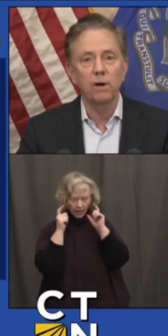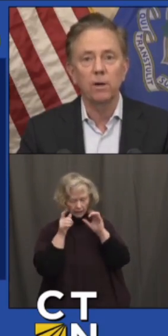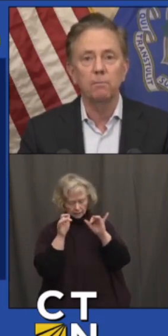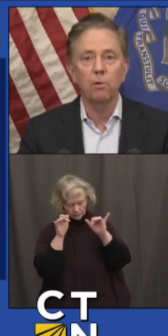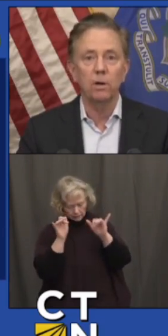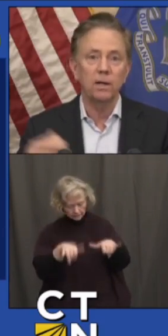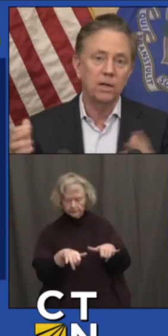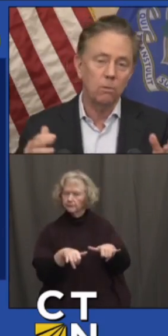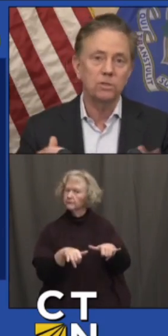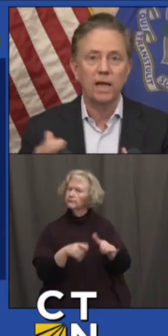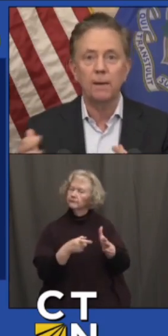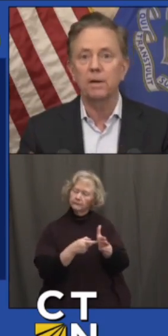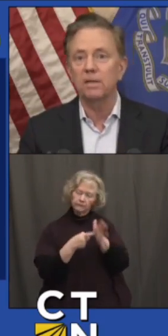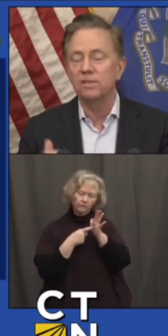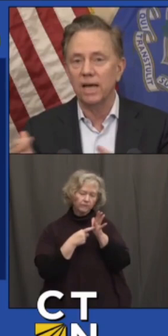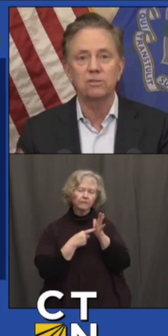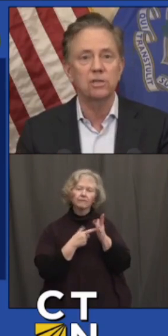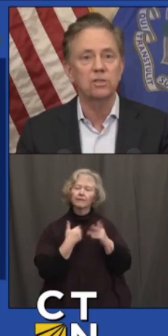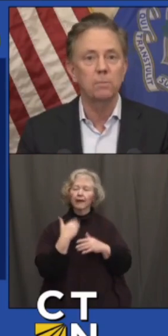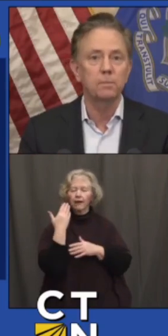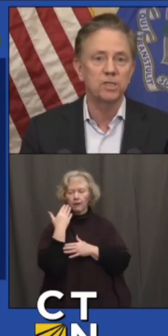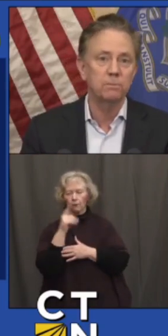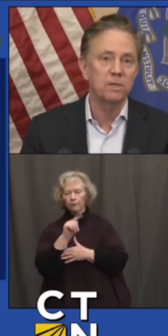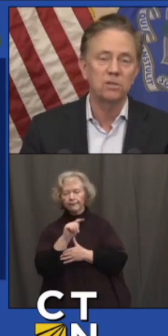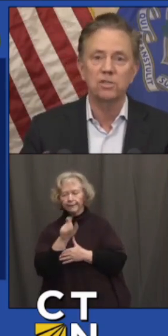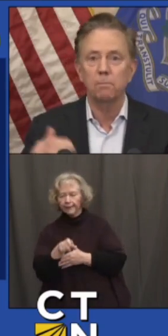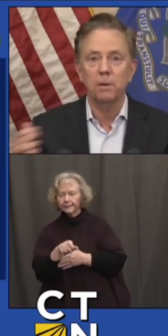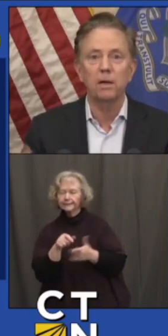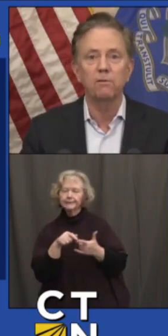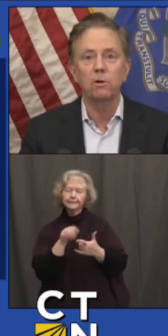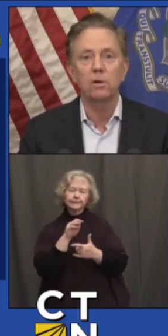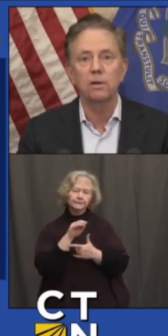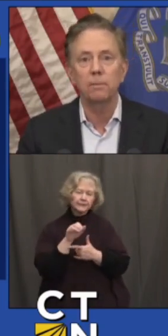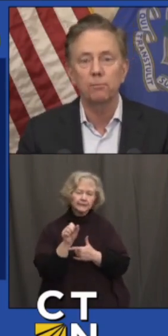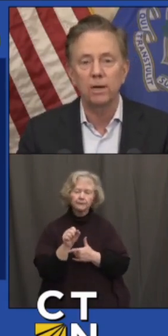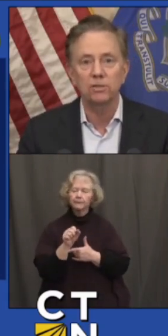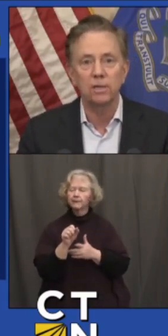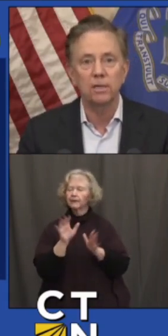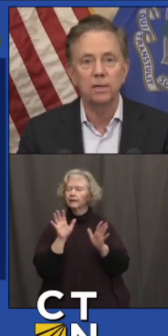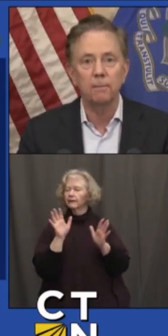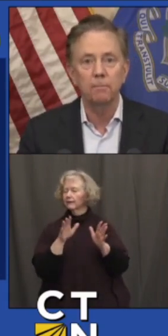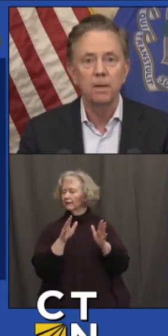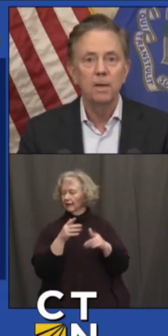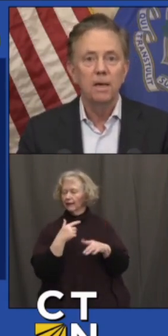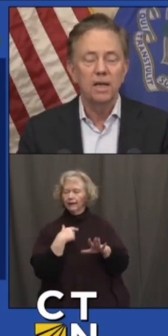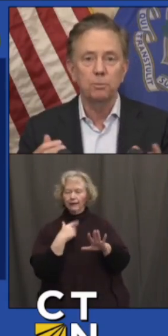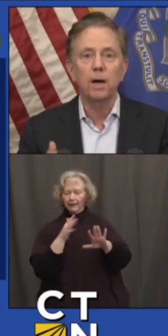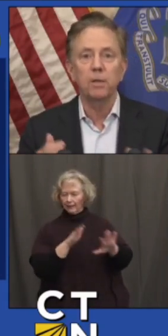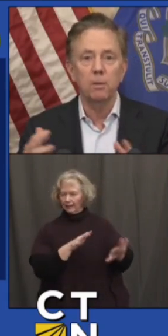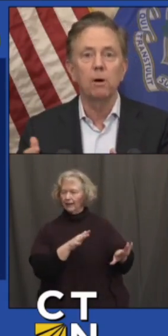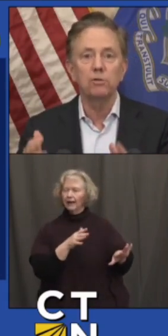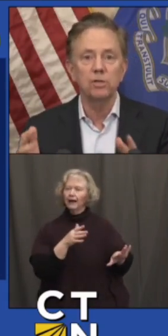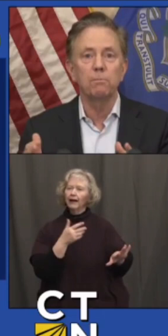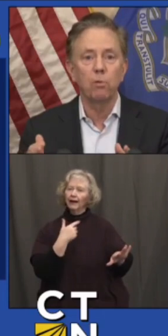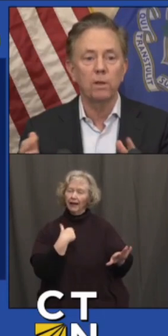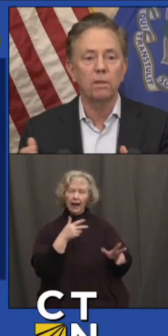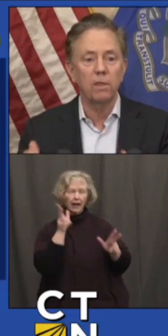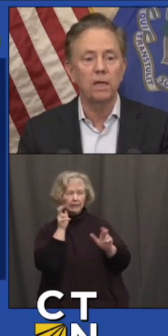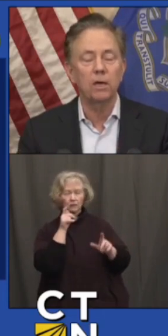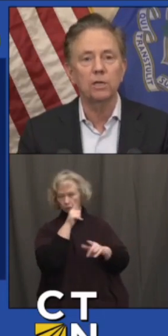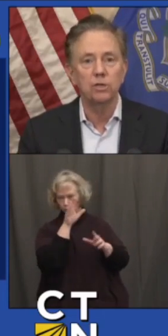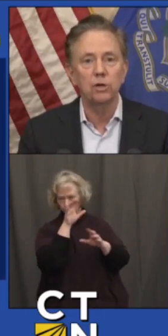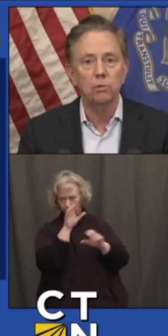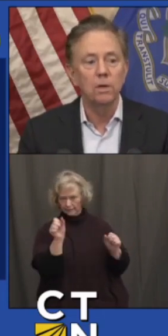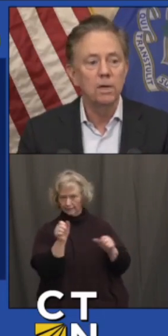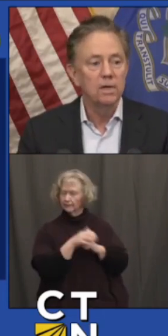think it's very important. I know what's happening in Texas and Mississippi. I've heard the president. It's probably the most important